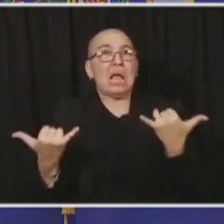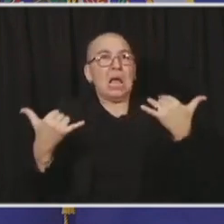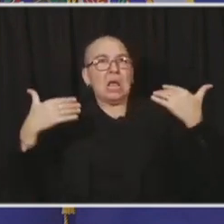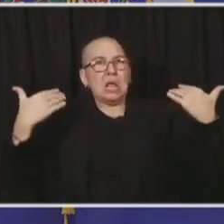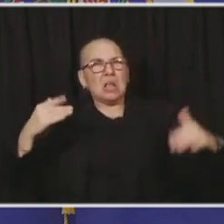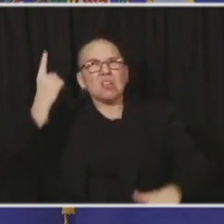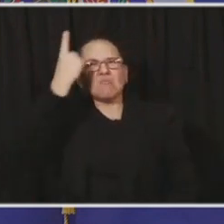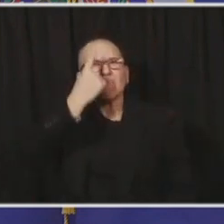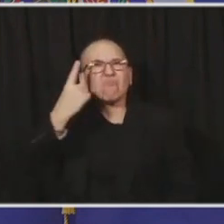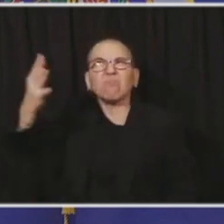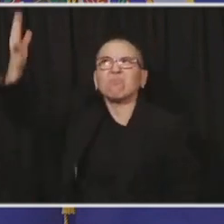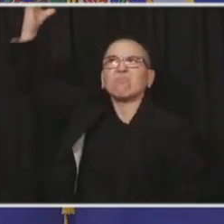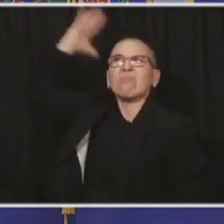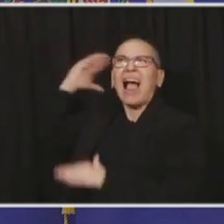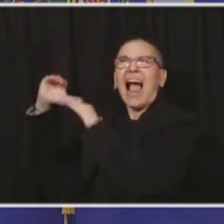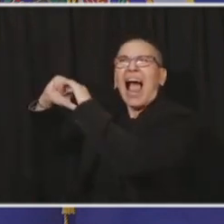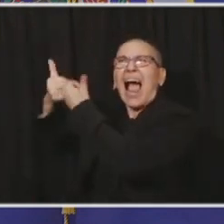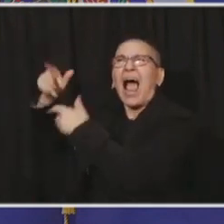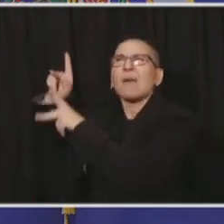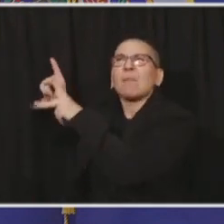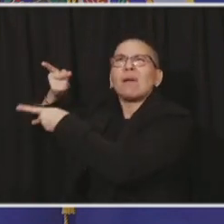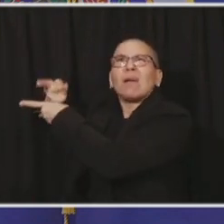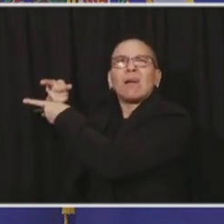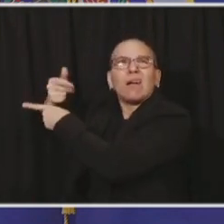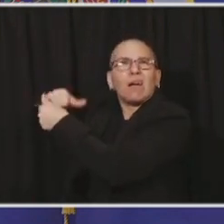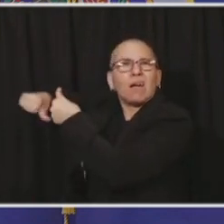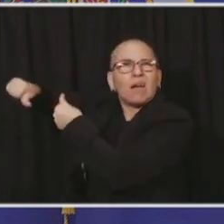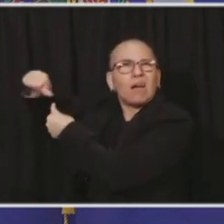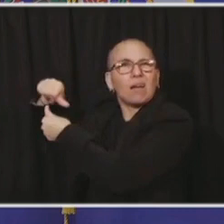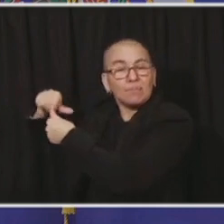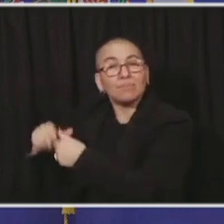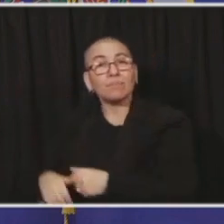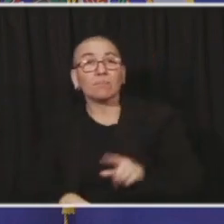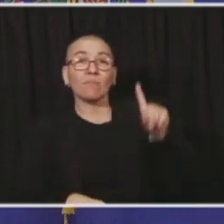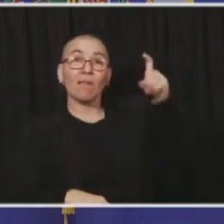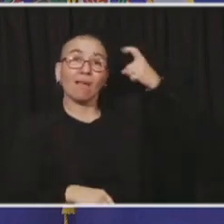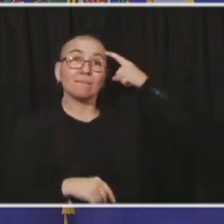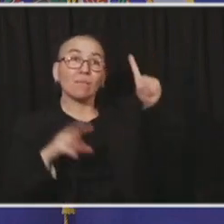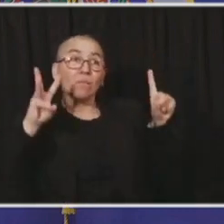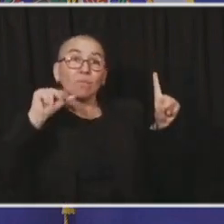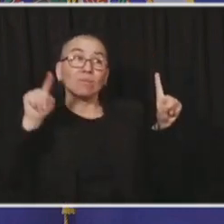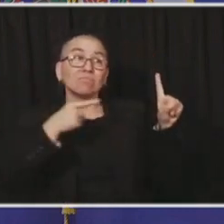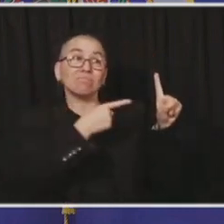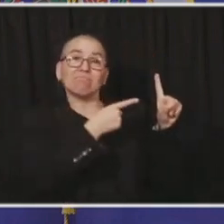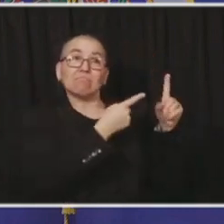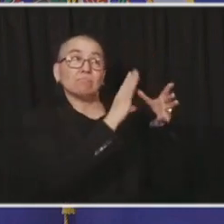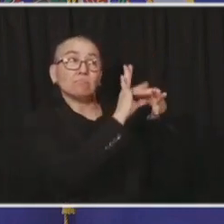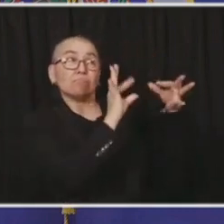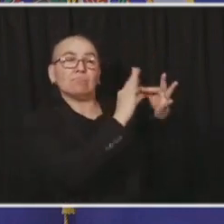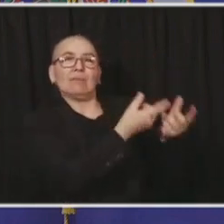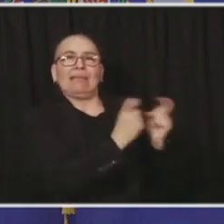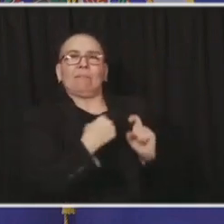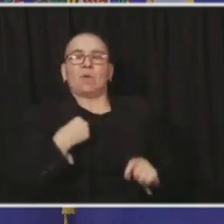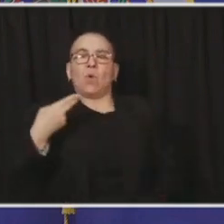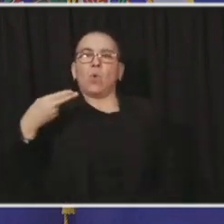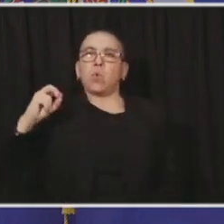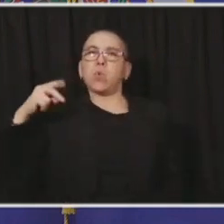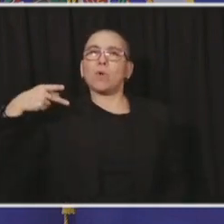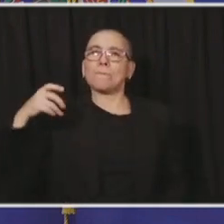As the governor mentioned, though, there is hope. The most recent numbers indicate that while our numbers are still way too high,